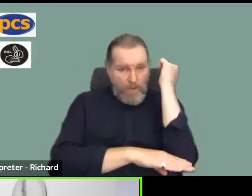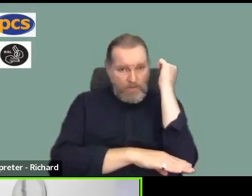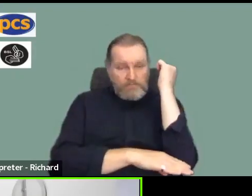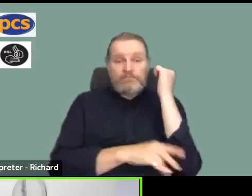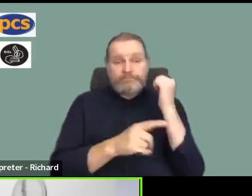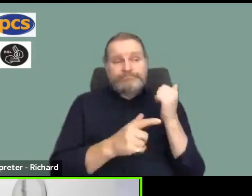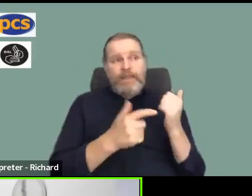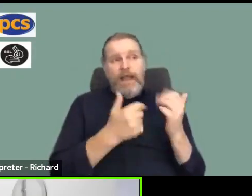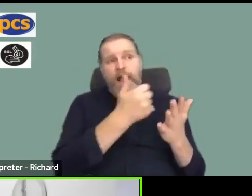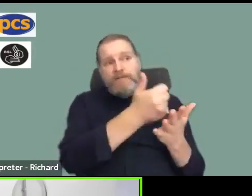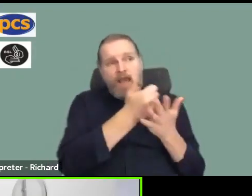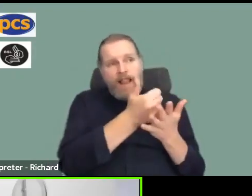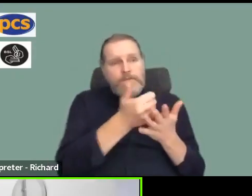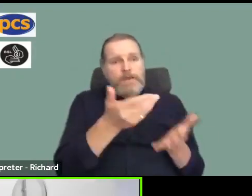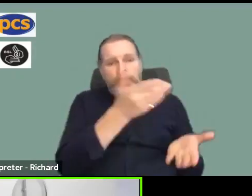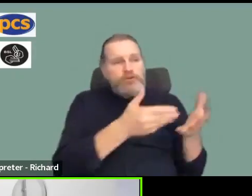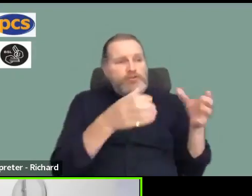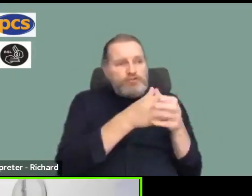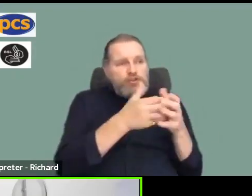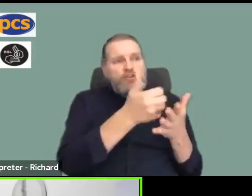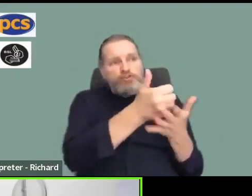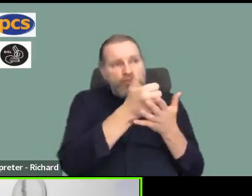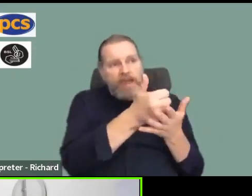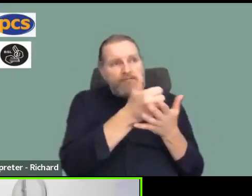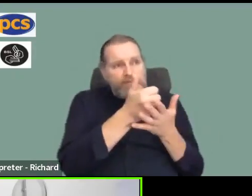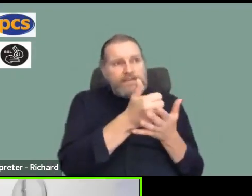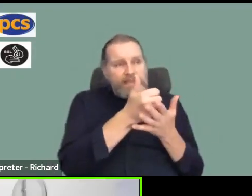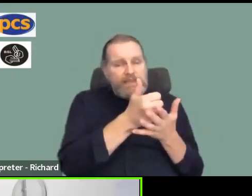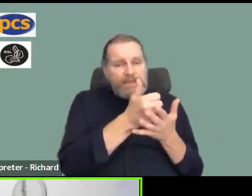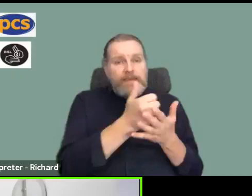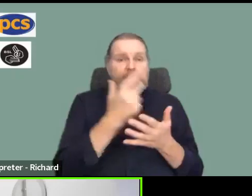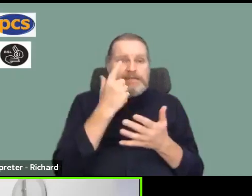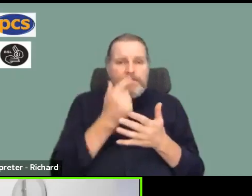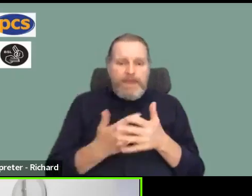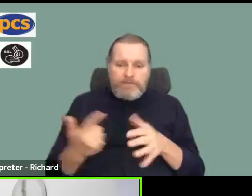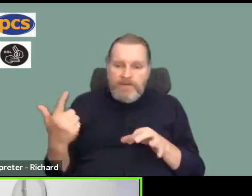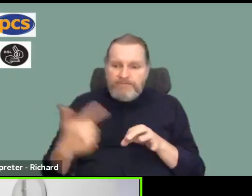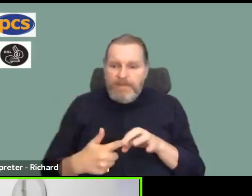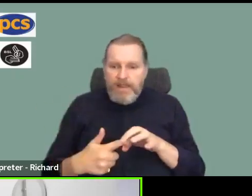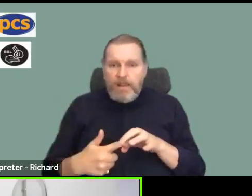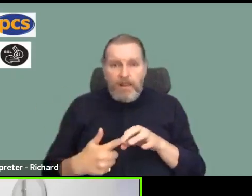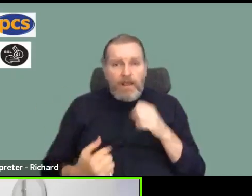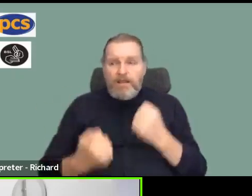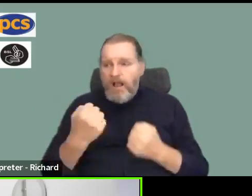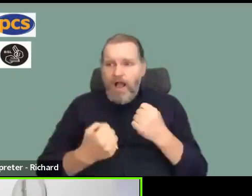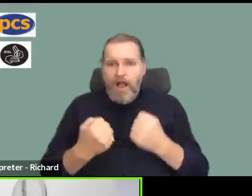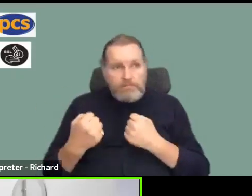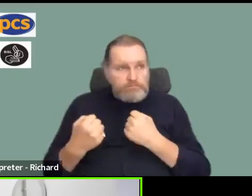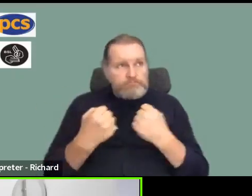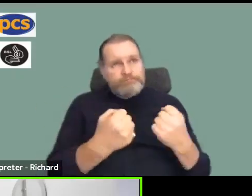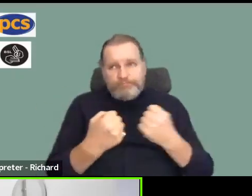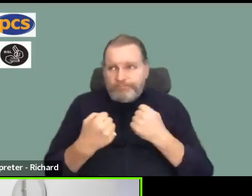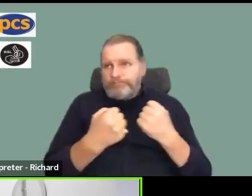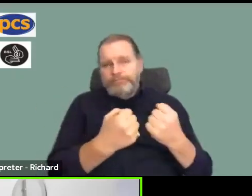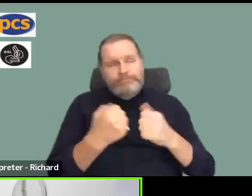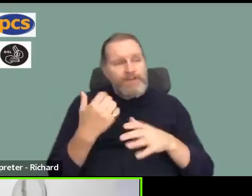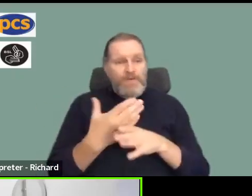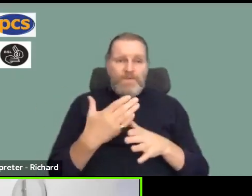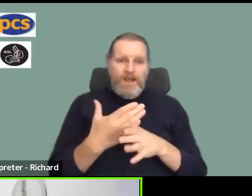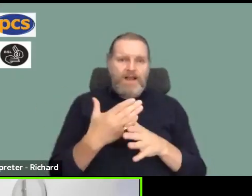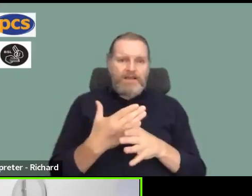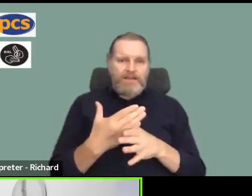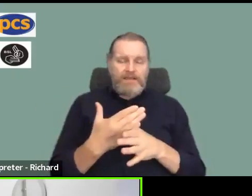for civil servants, again, just in order to be able to fill my car to get to work. And I think that, Paul, that sums up why